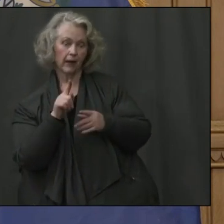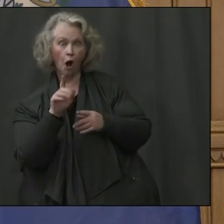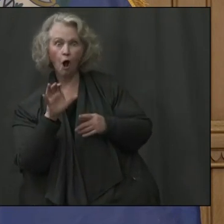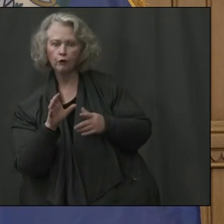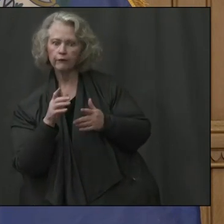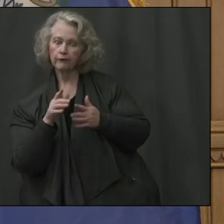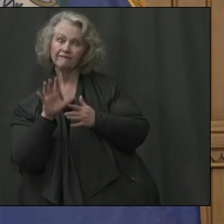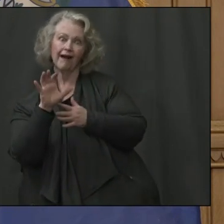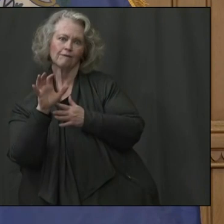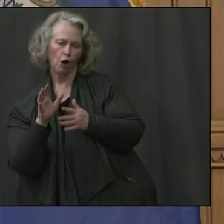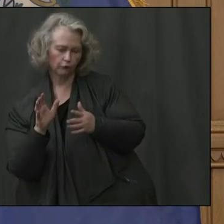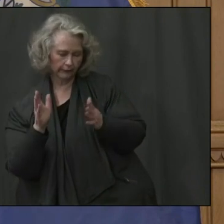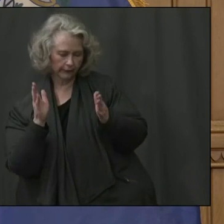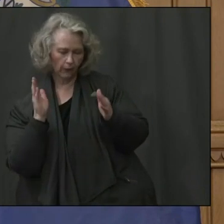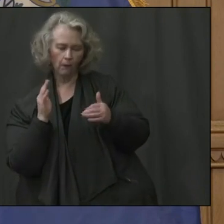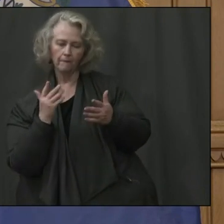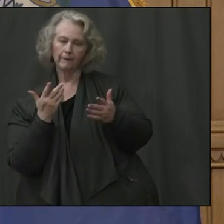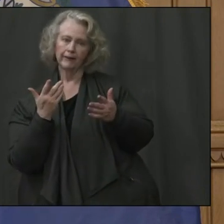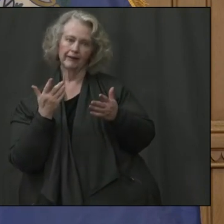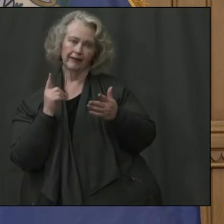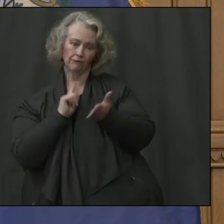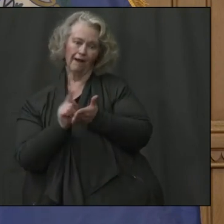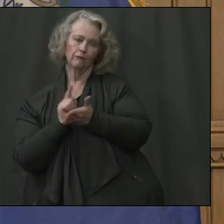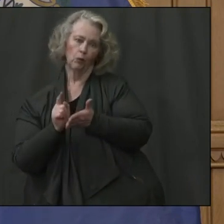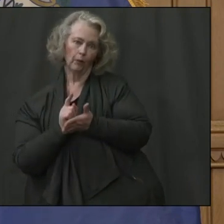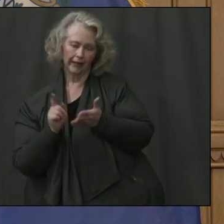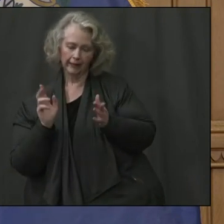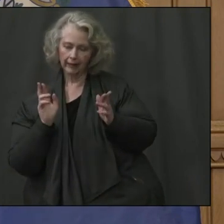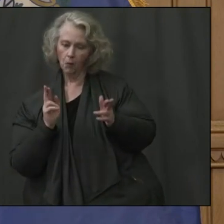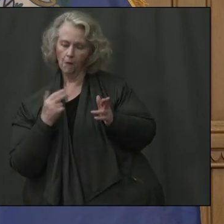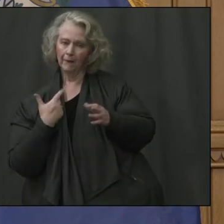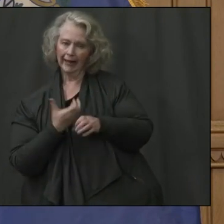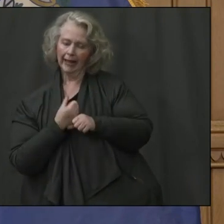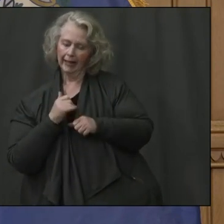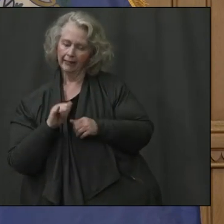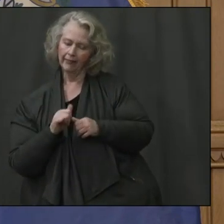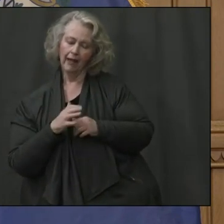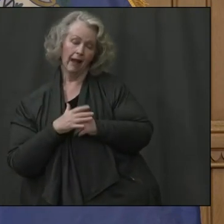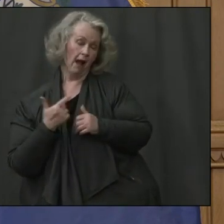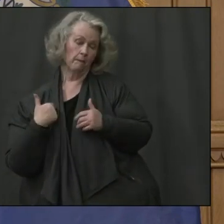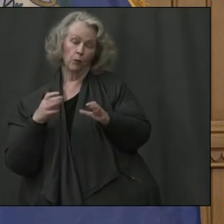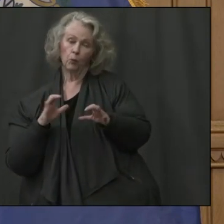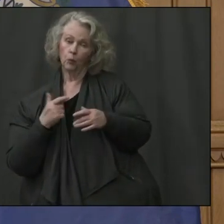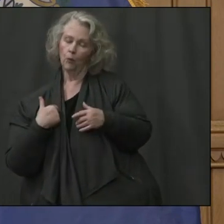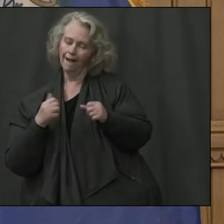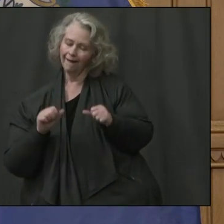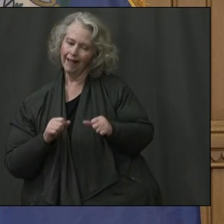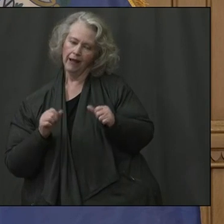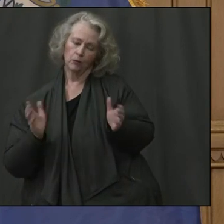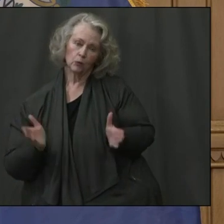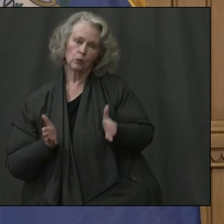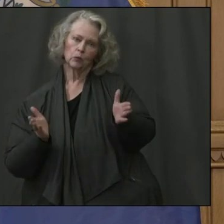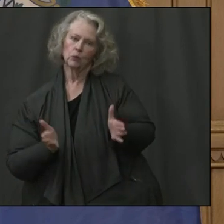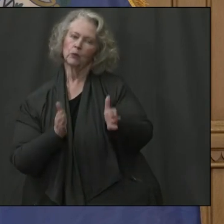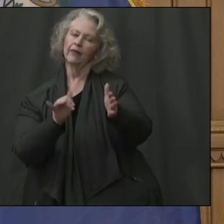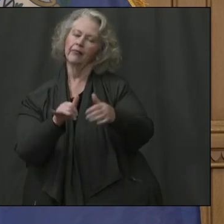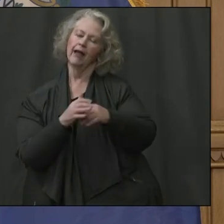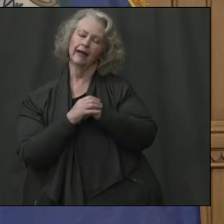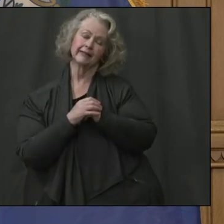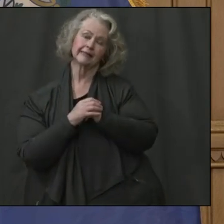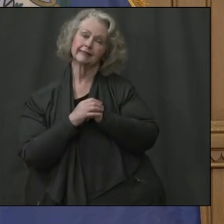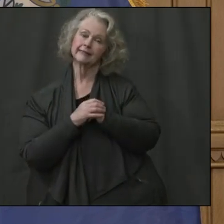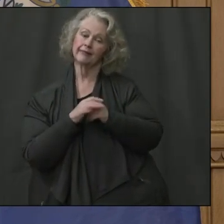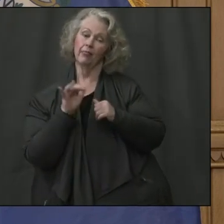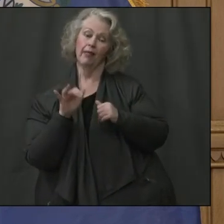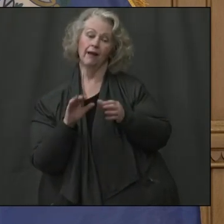a week and we could get a larger share of that. I want to do everything I can to get that done in time. And all those